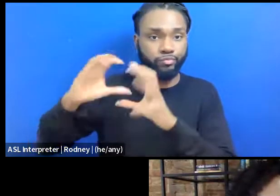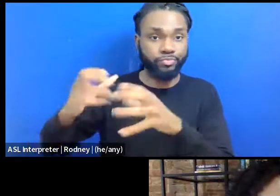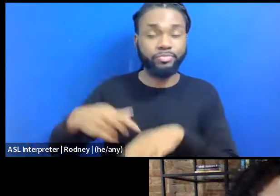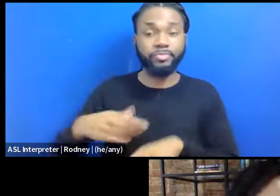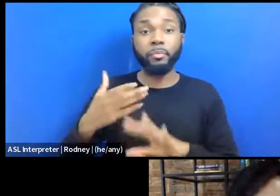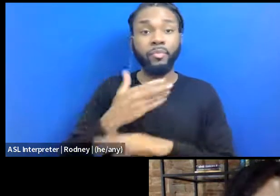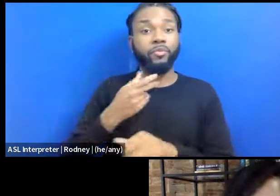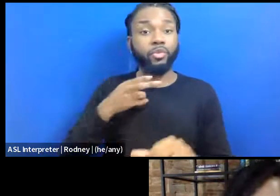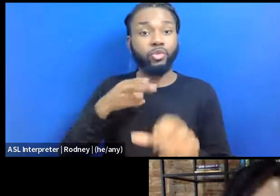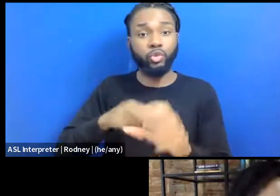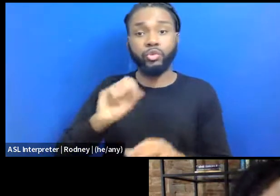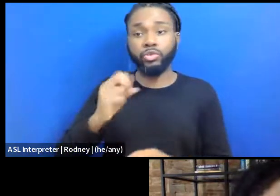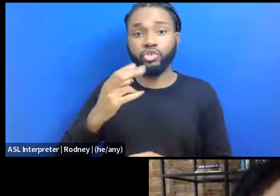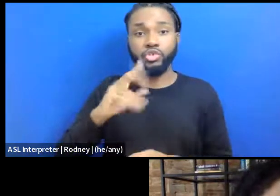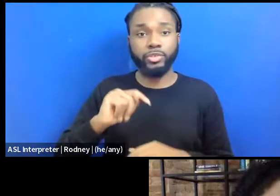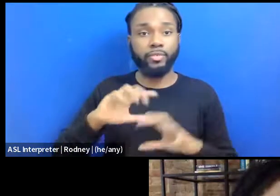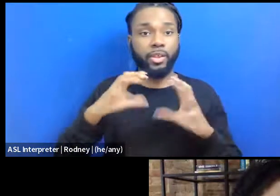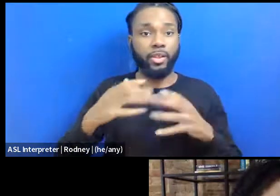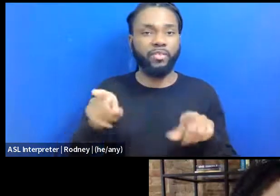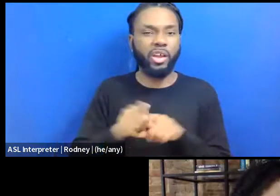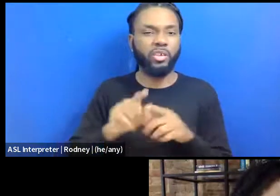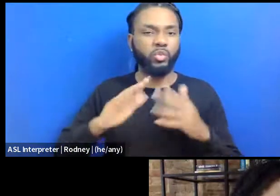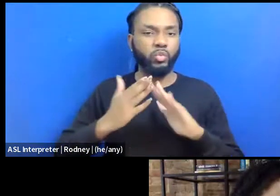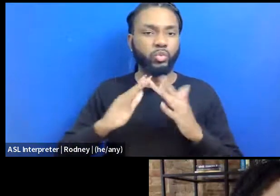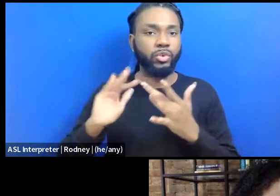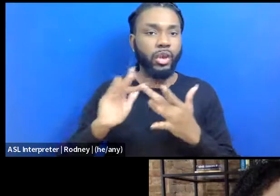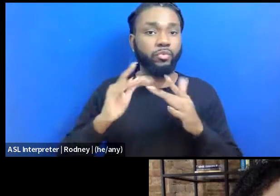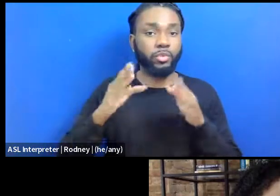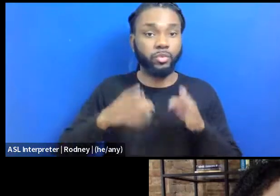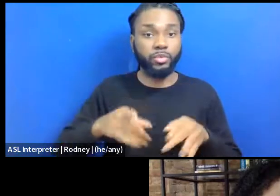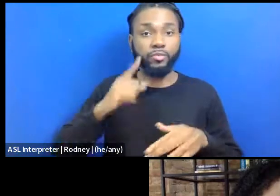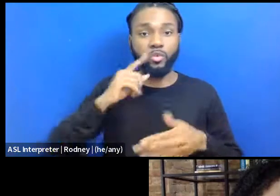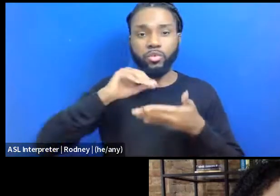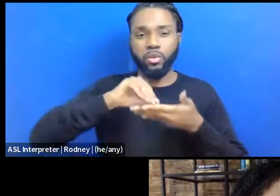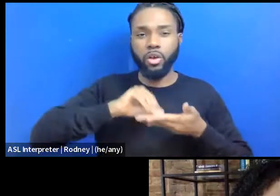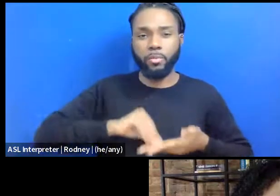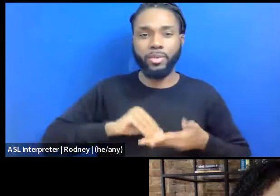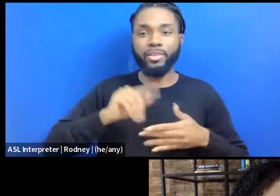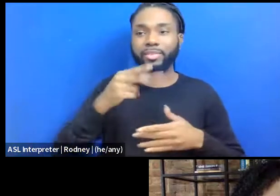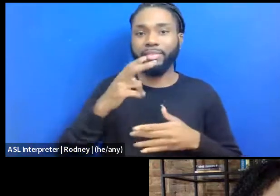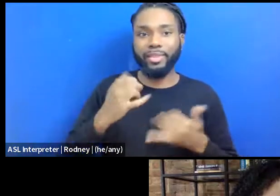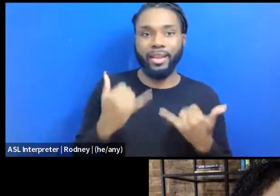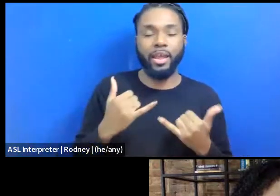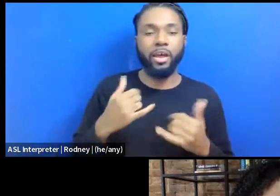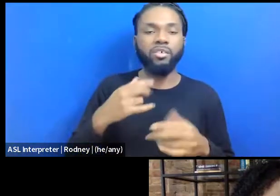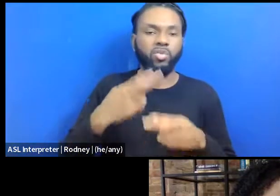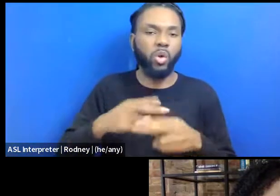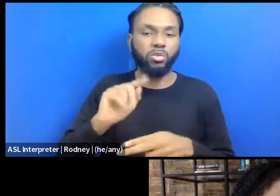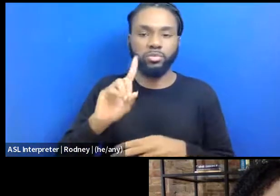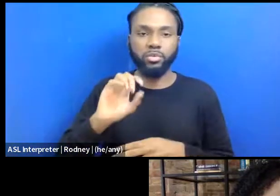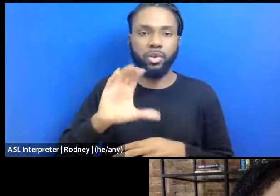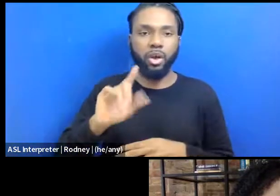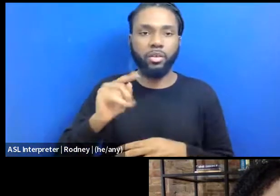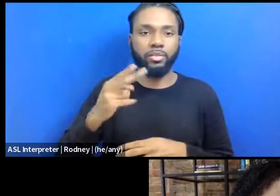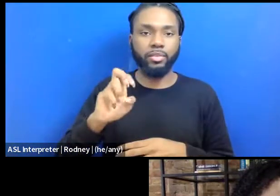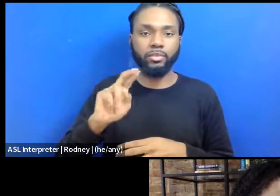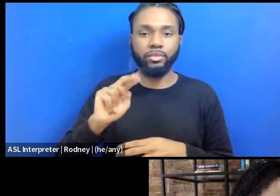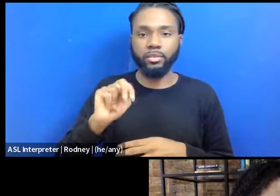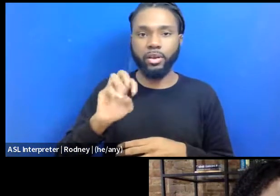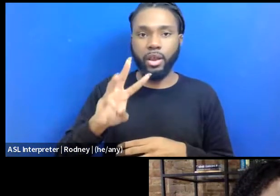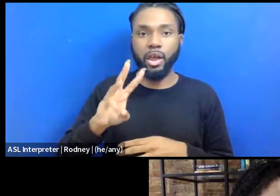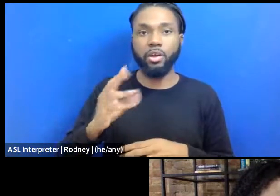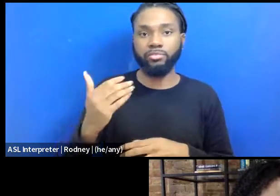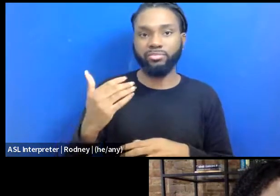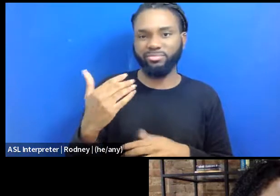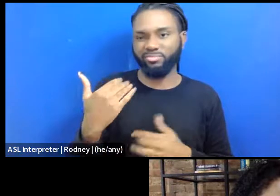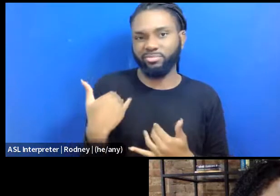joining shift collective as the community outreach person for documenting the now which is doctor now. In 2022, they